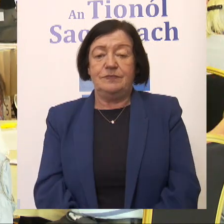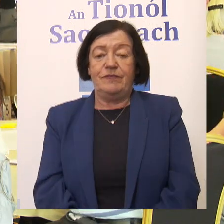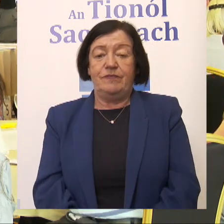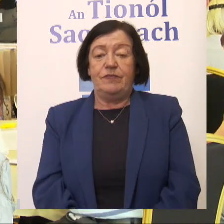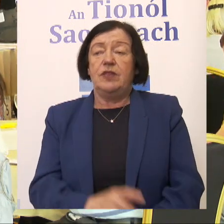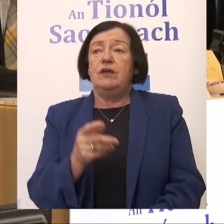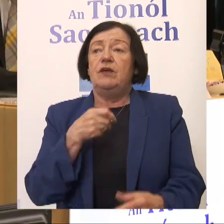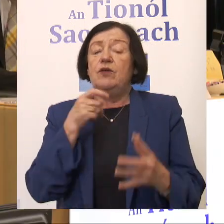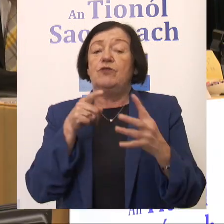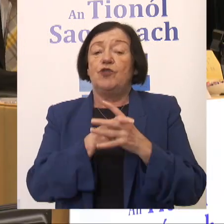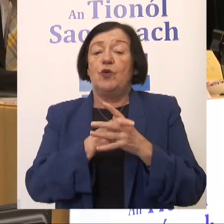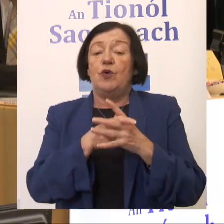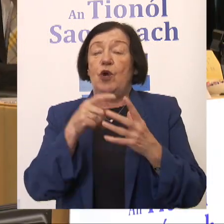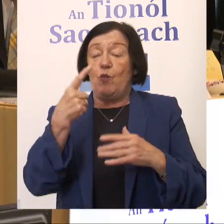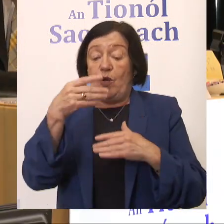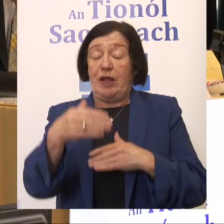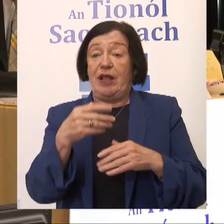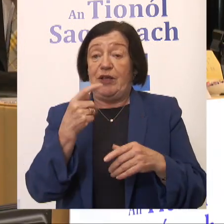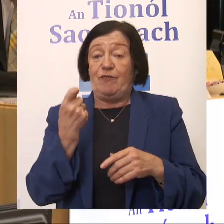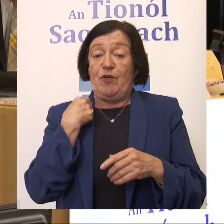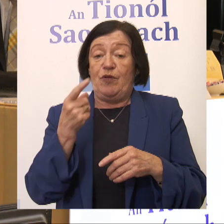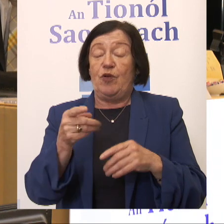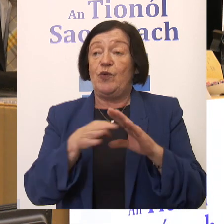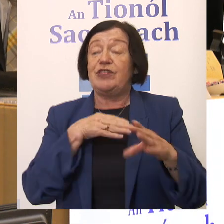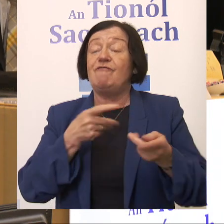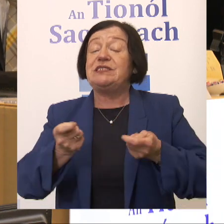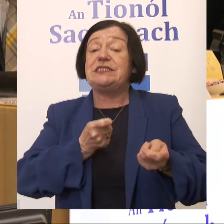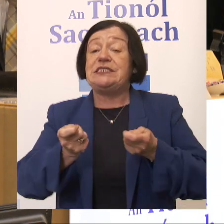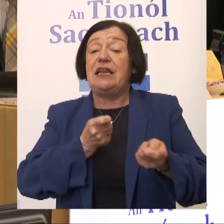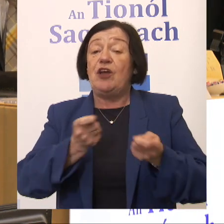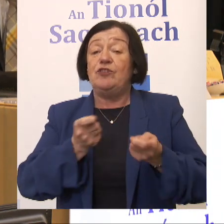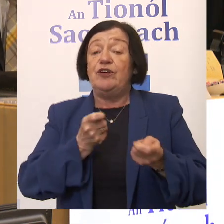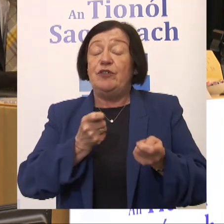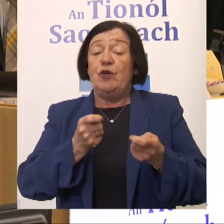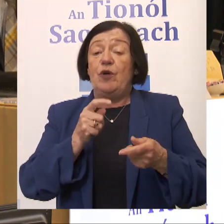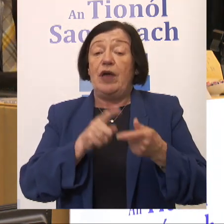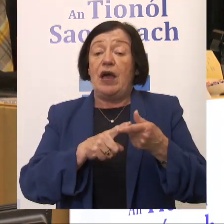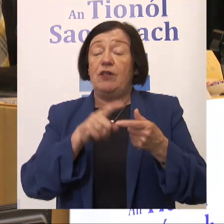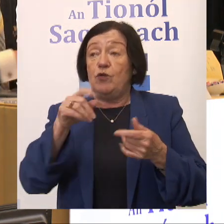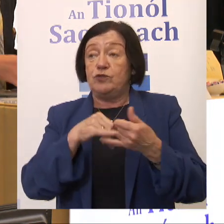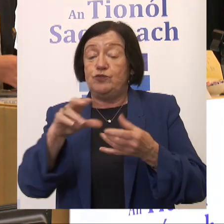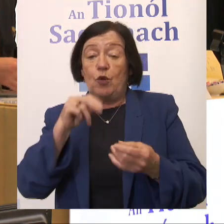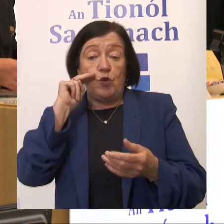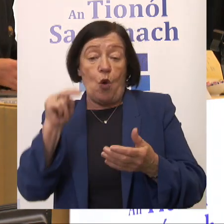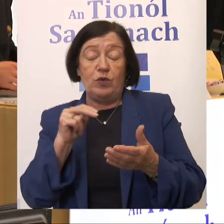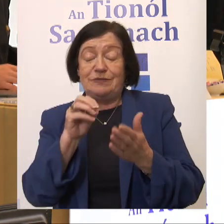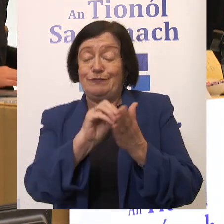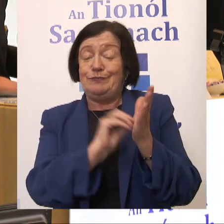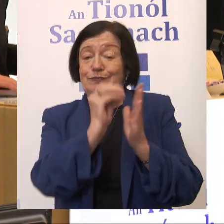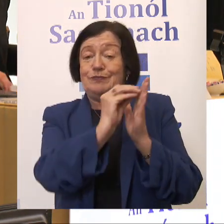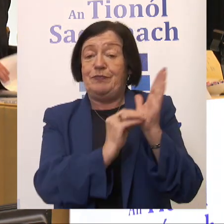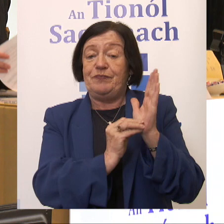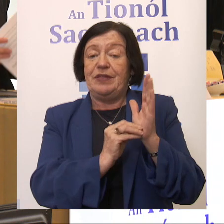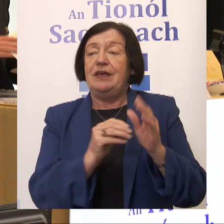You've just gone through a session there with our facilitators and note takers. It's not an